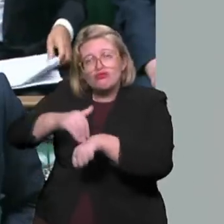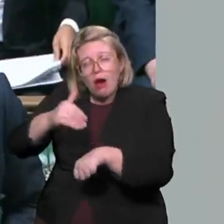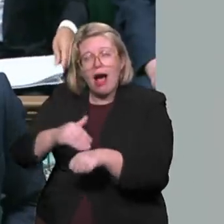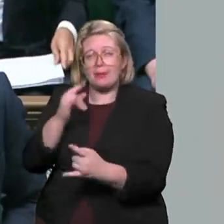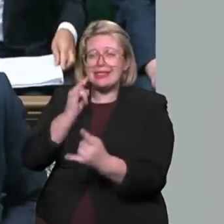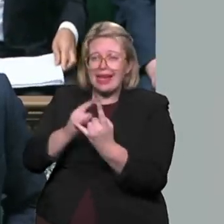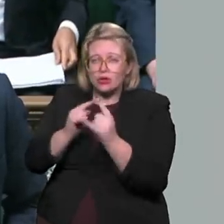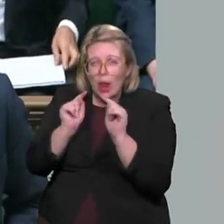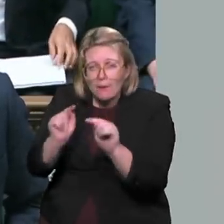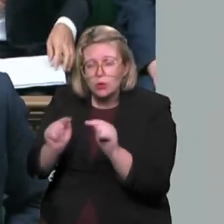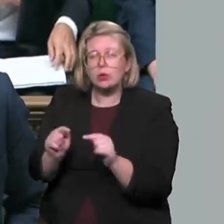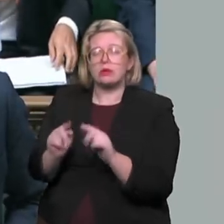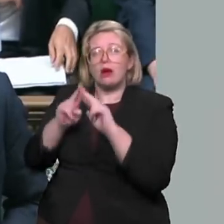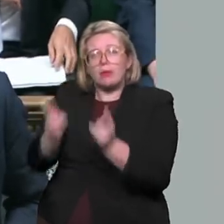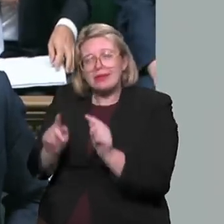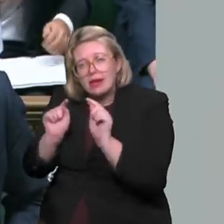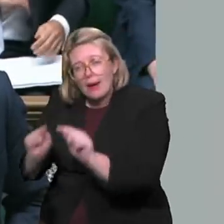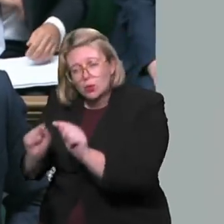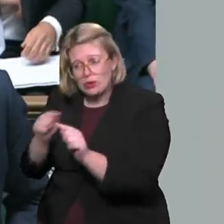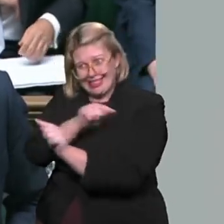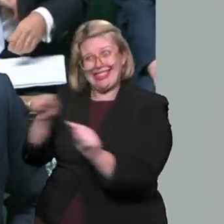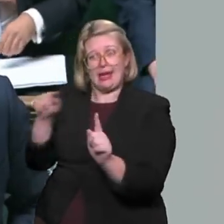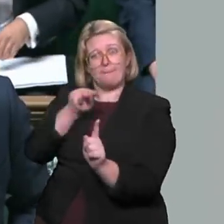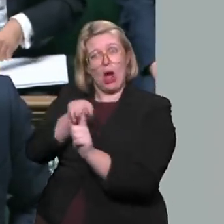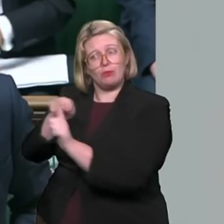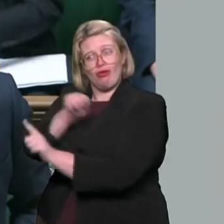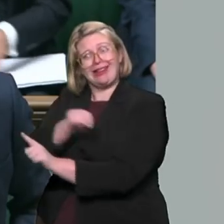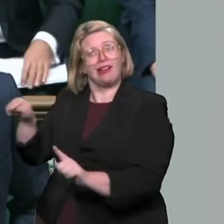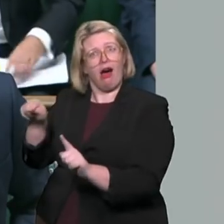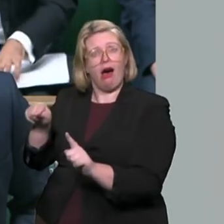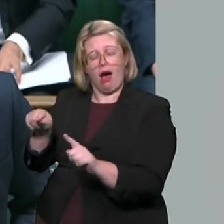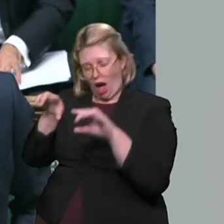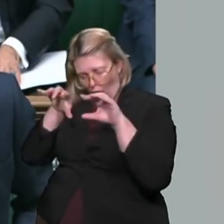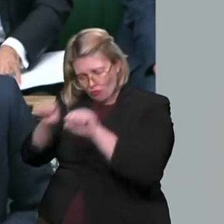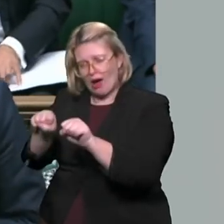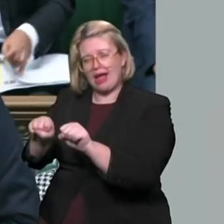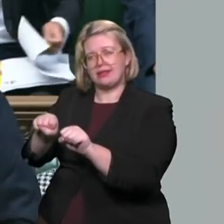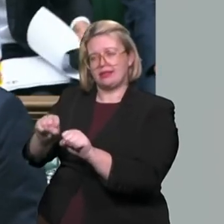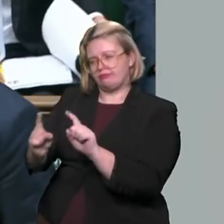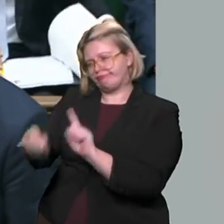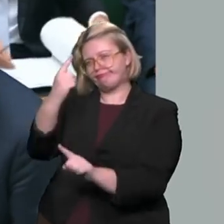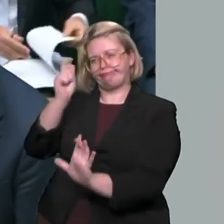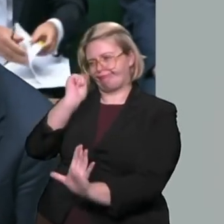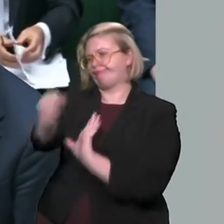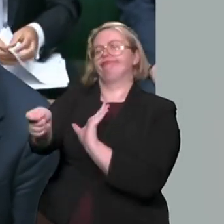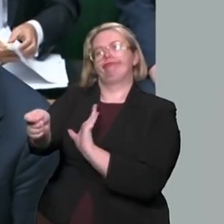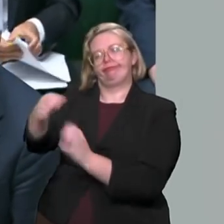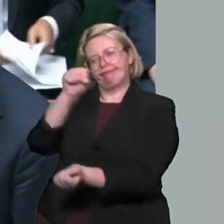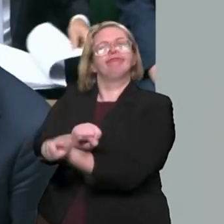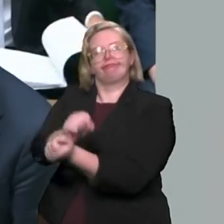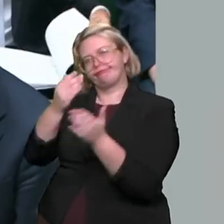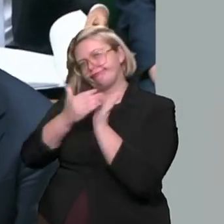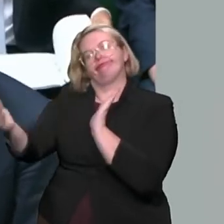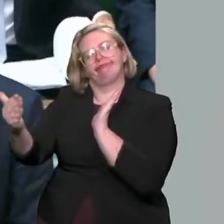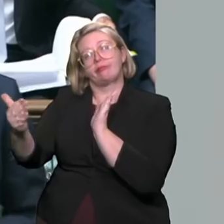and domestic violence in the way that they should. And that we secure the convictions that we should, Mr Speaker. And that when we secure those convictions,